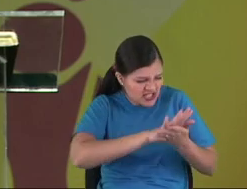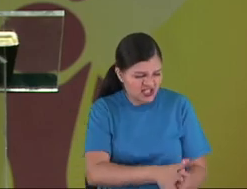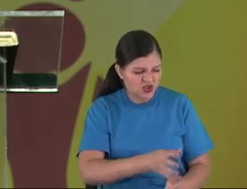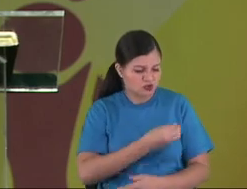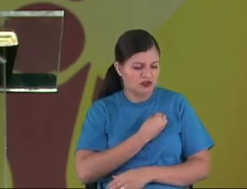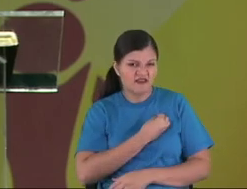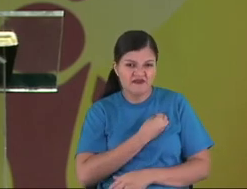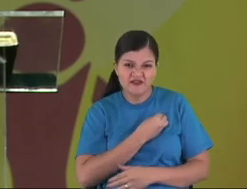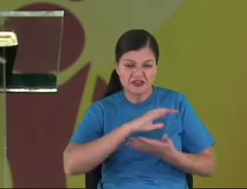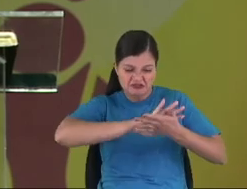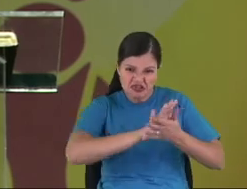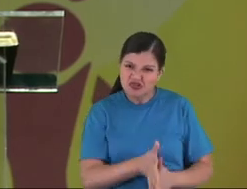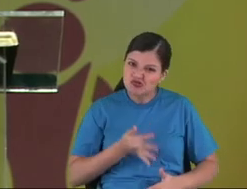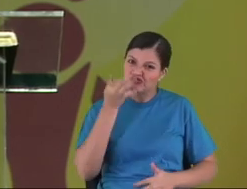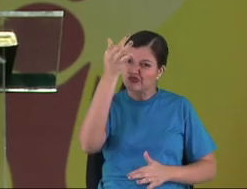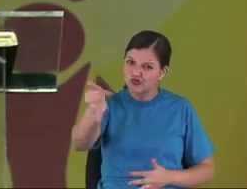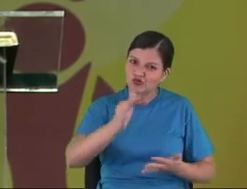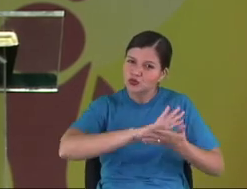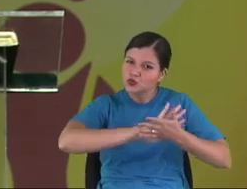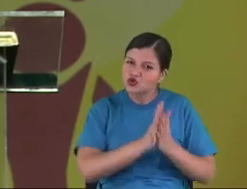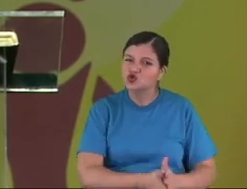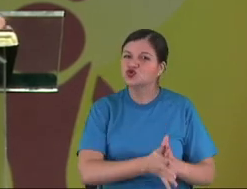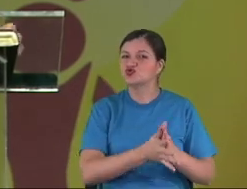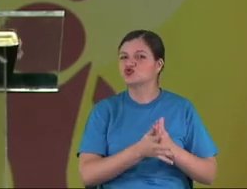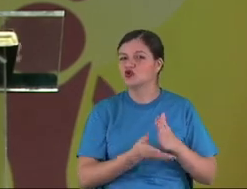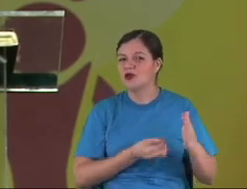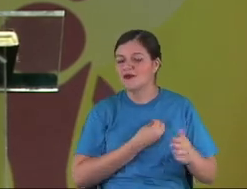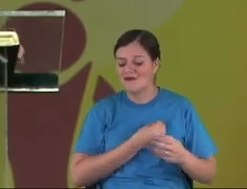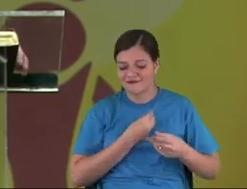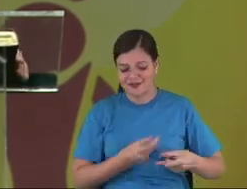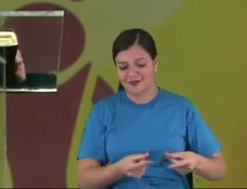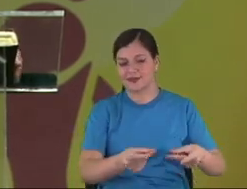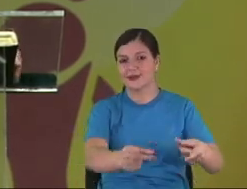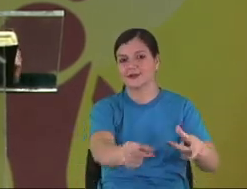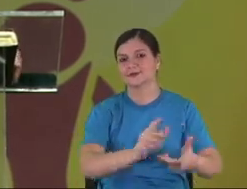destroys the life, the future, the money, the eternity.